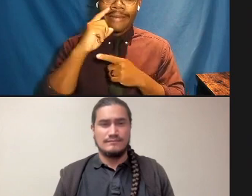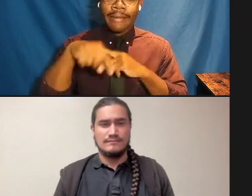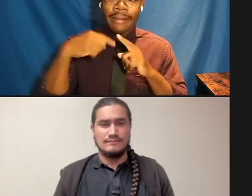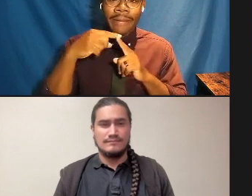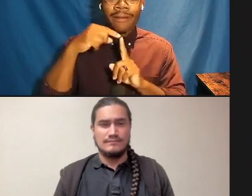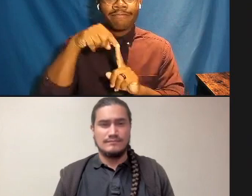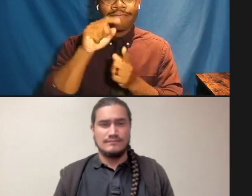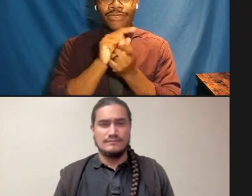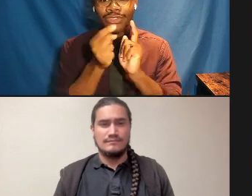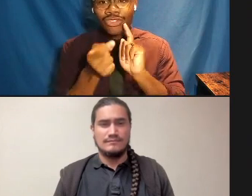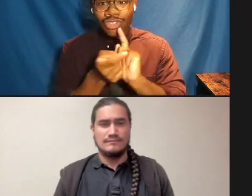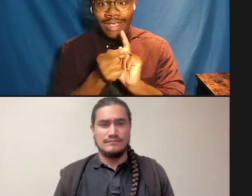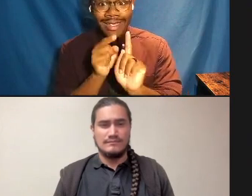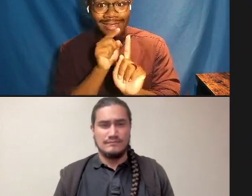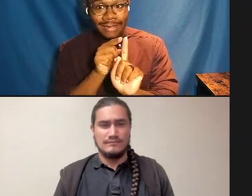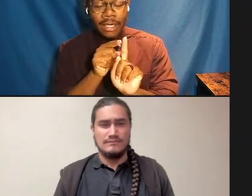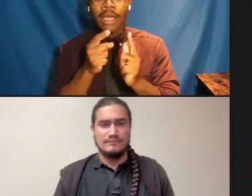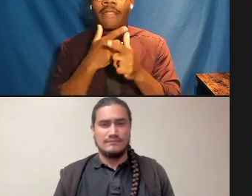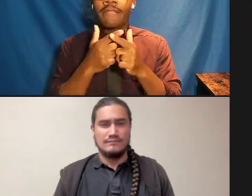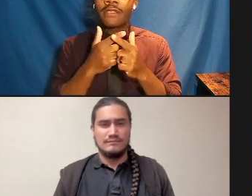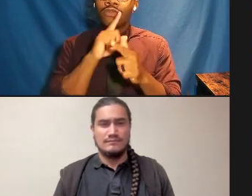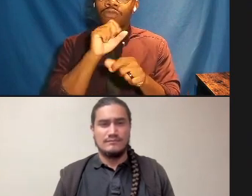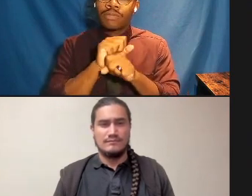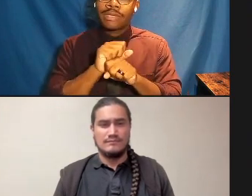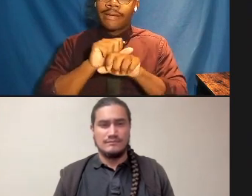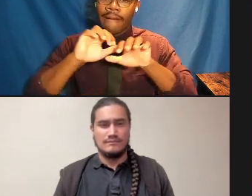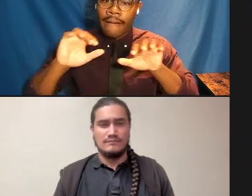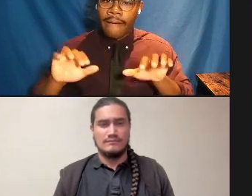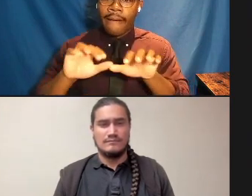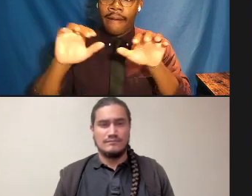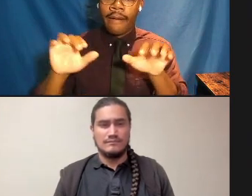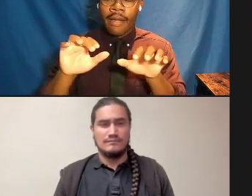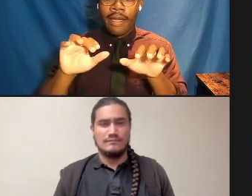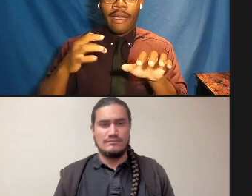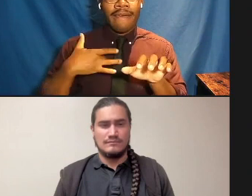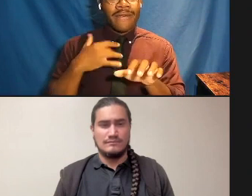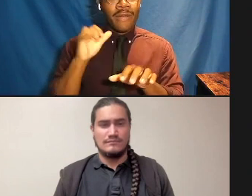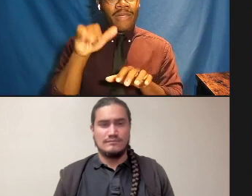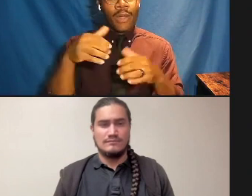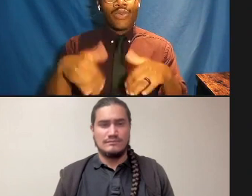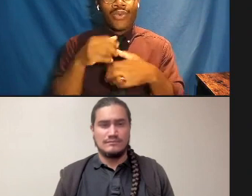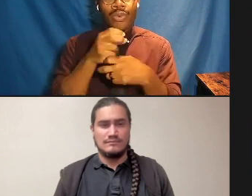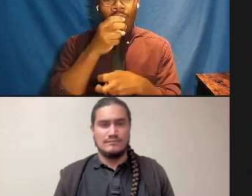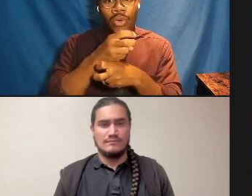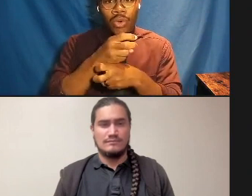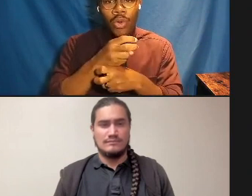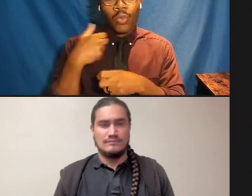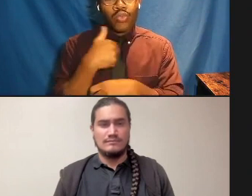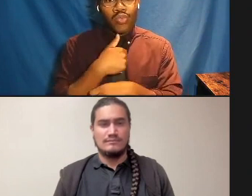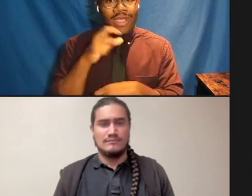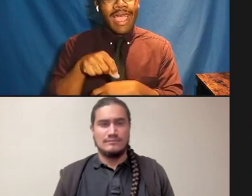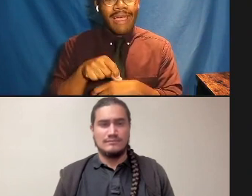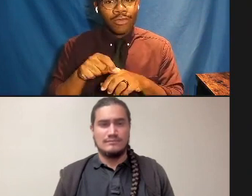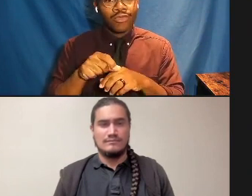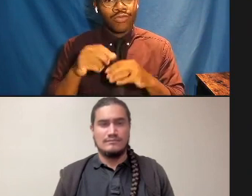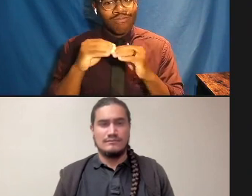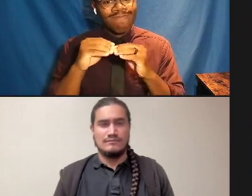it. And I think that's the harder work that we have to do that continues to make us to